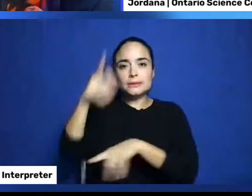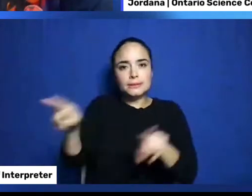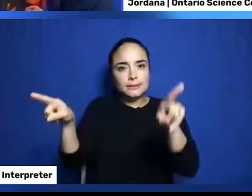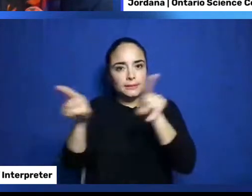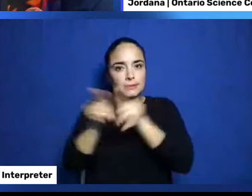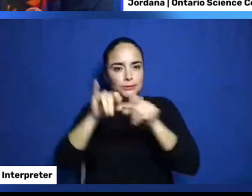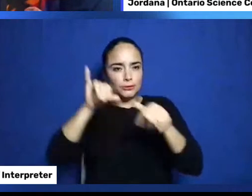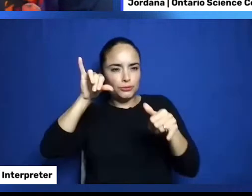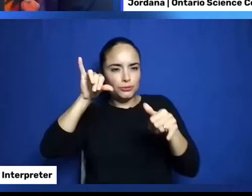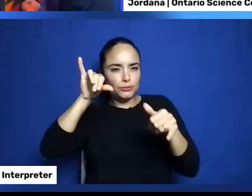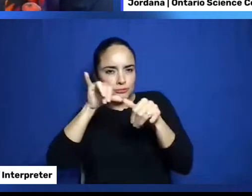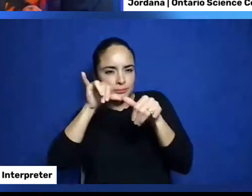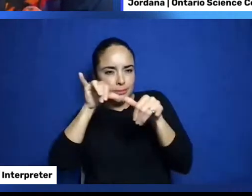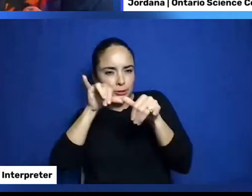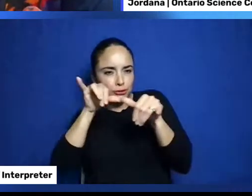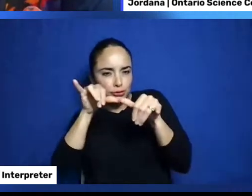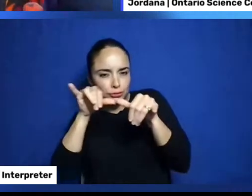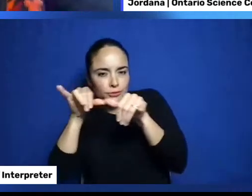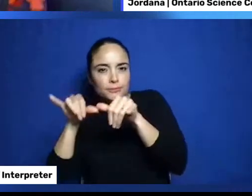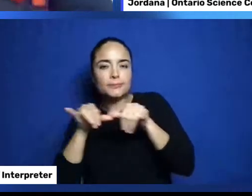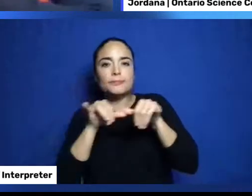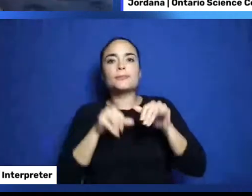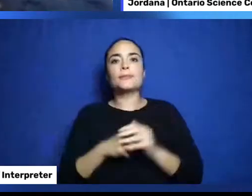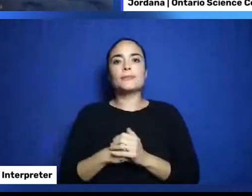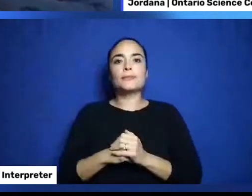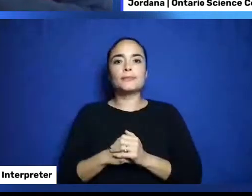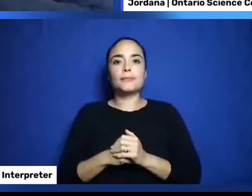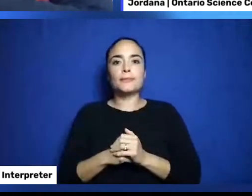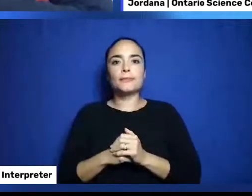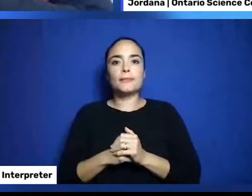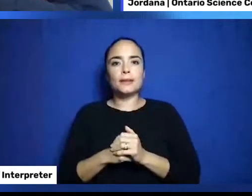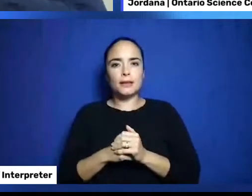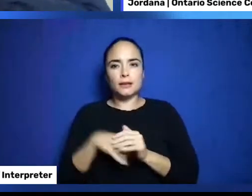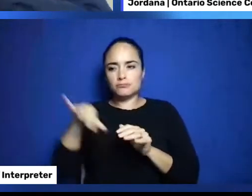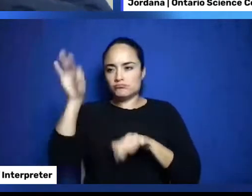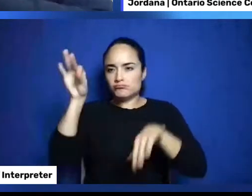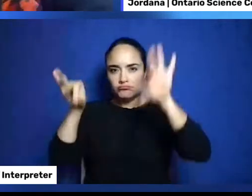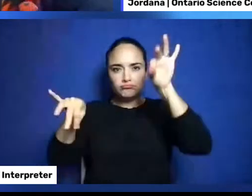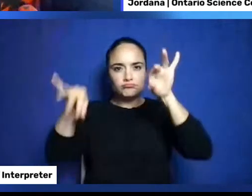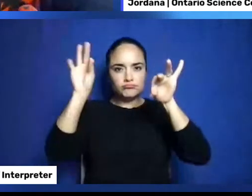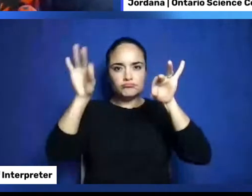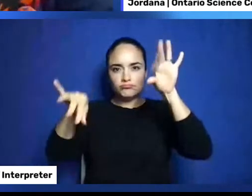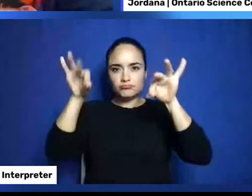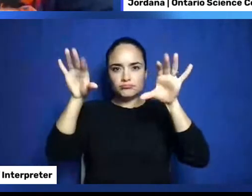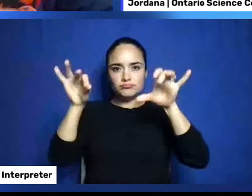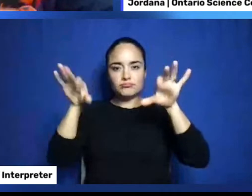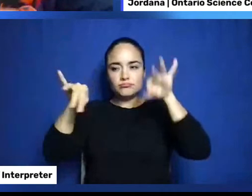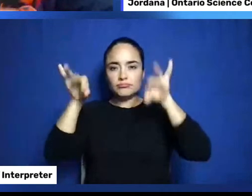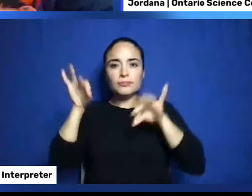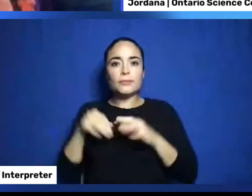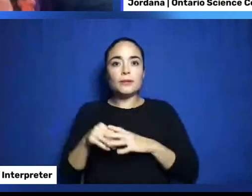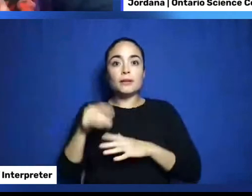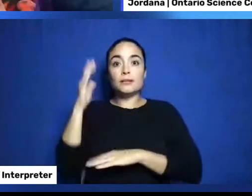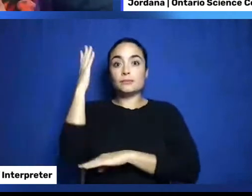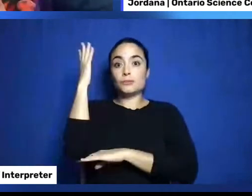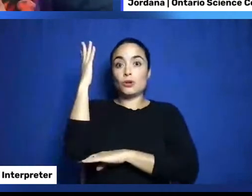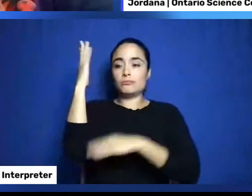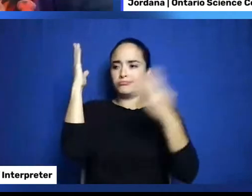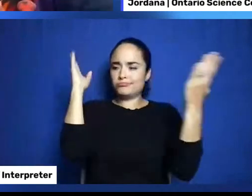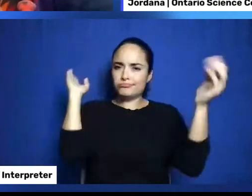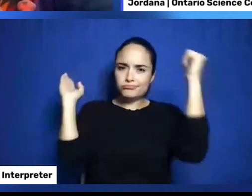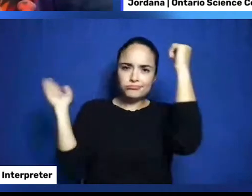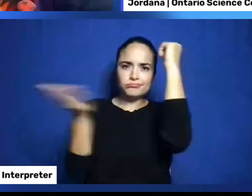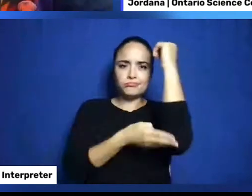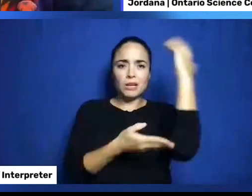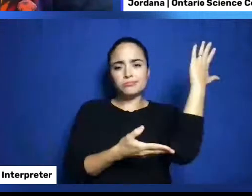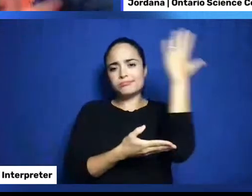We have to go to the bush. Chop down trees. Remove the branches. Remove the bark. And, that's just for